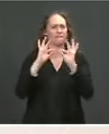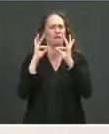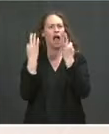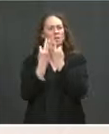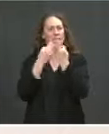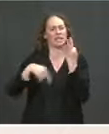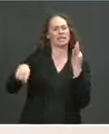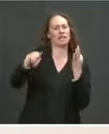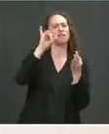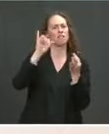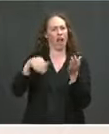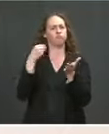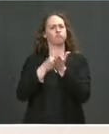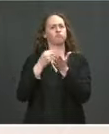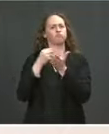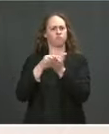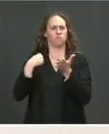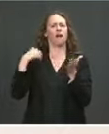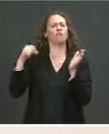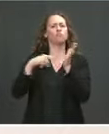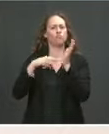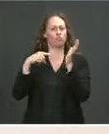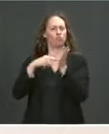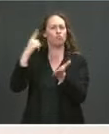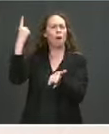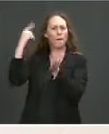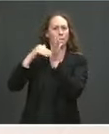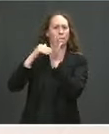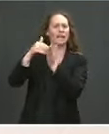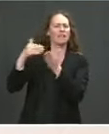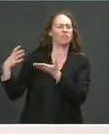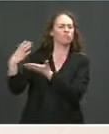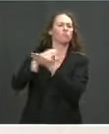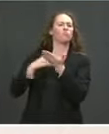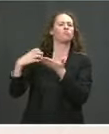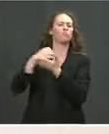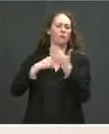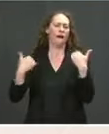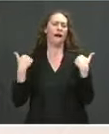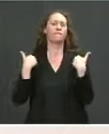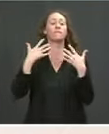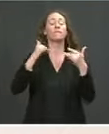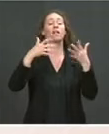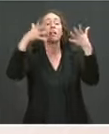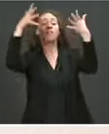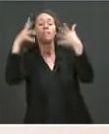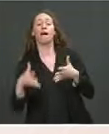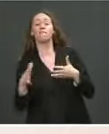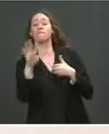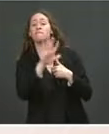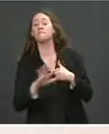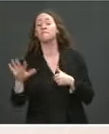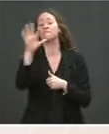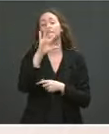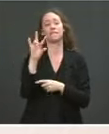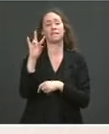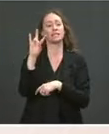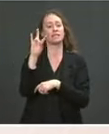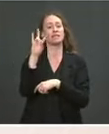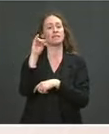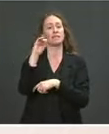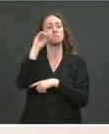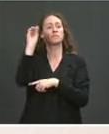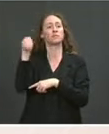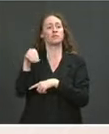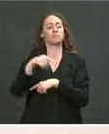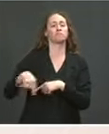997 out of 1,000 households in the country, or the other 150 million households in